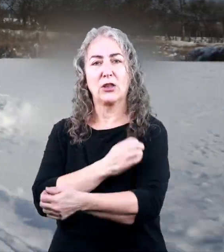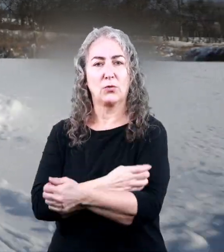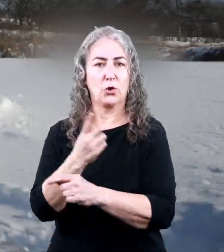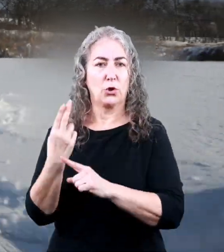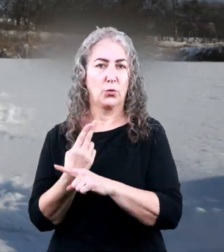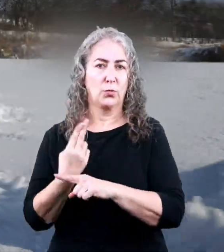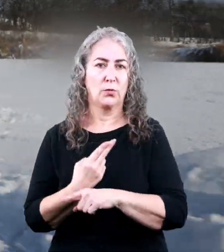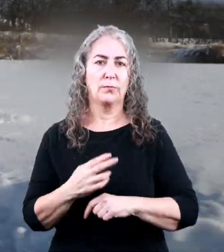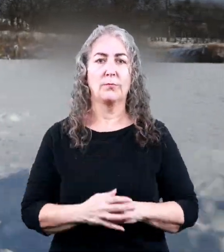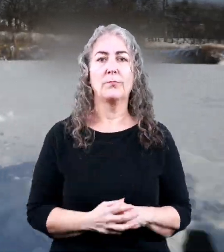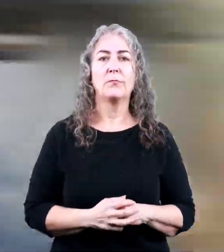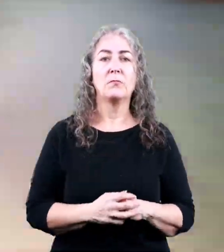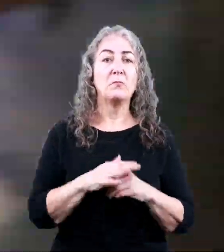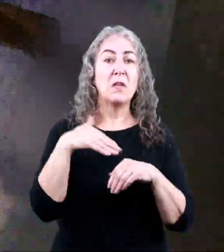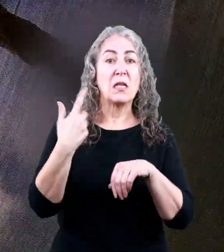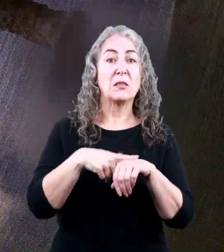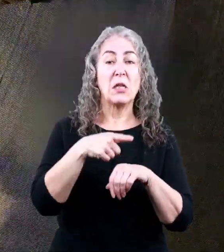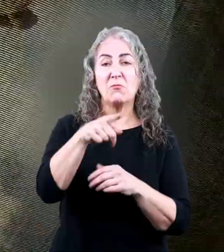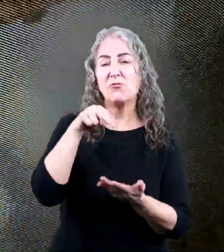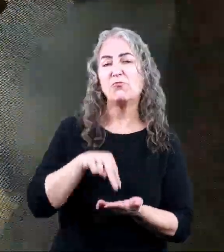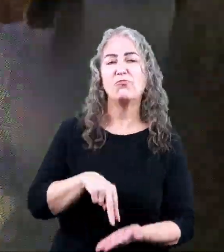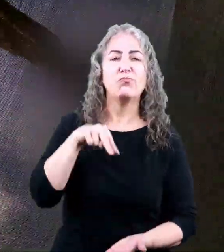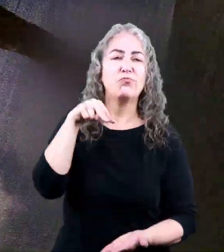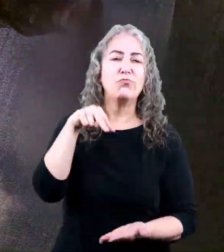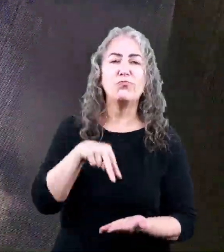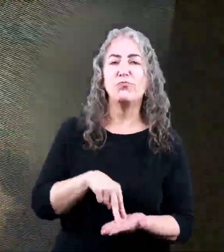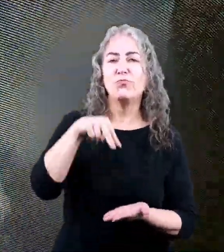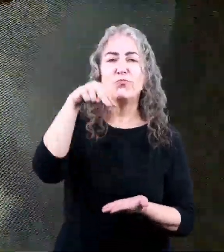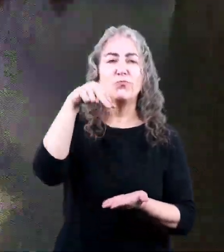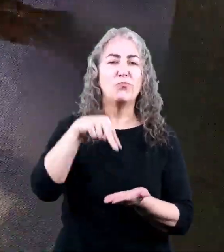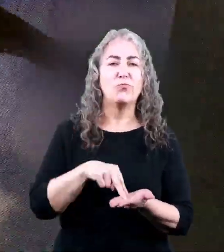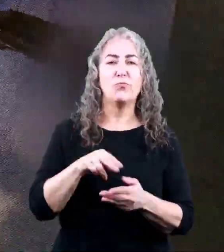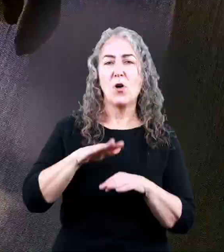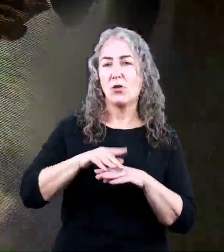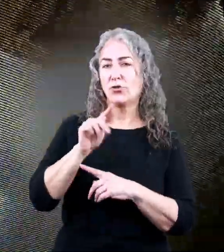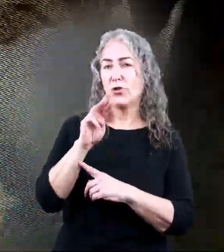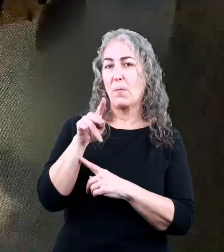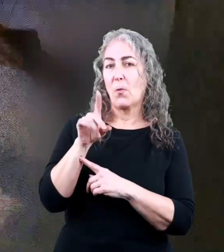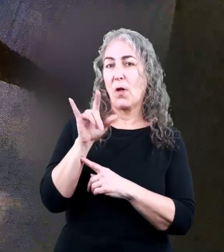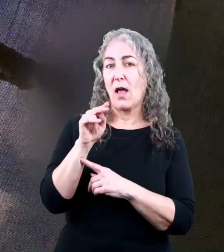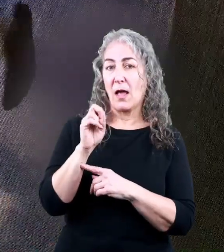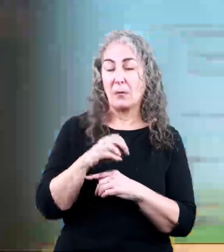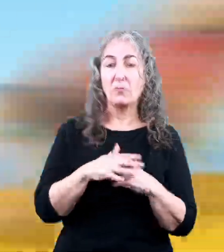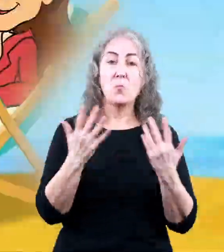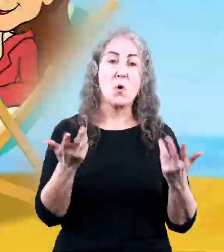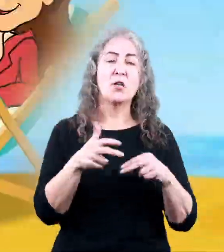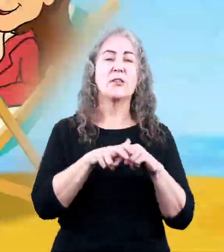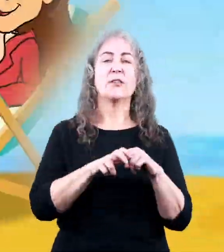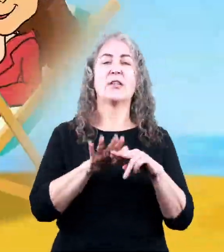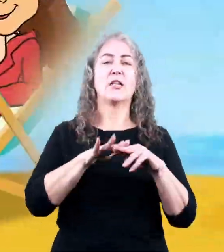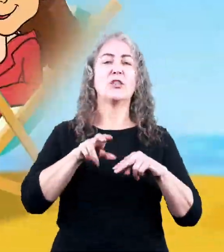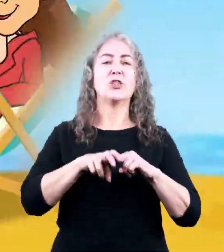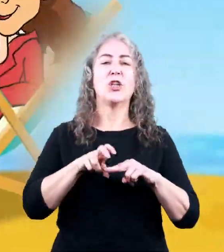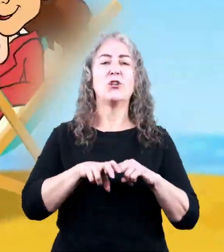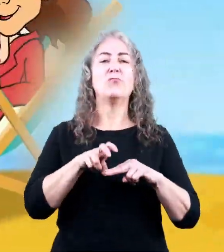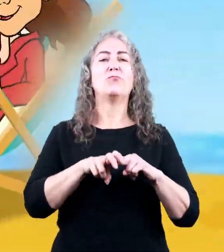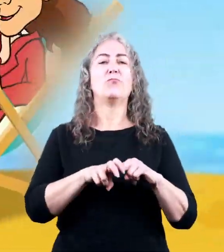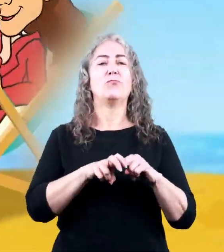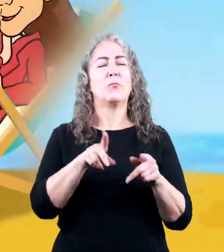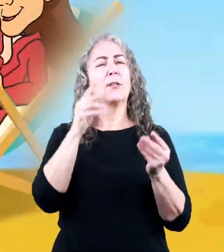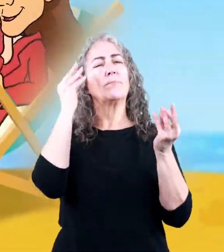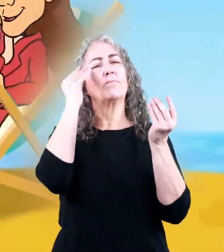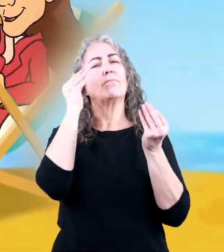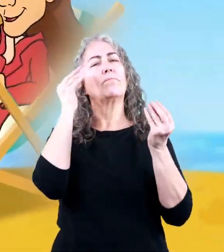energy you use. So, the next time you're jumping on a trampoline or even sitting in a chair,